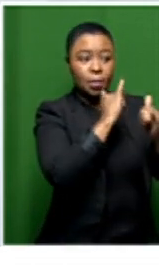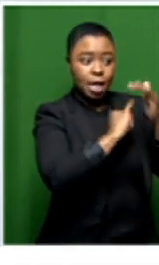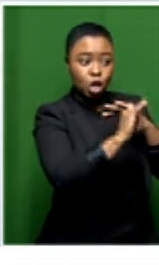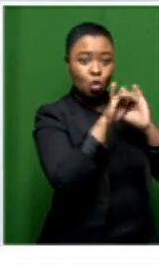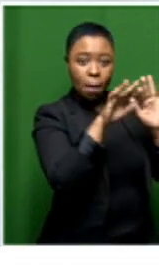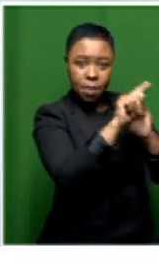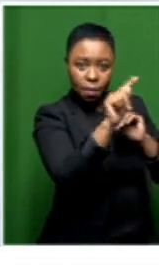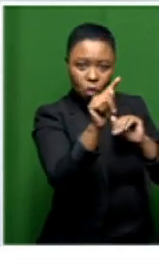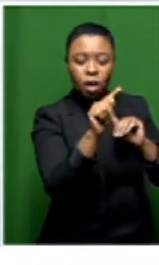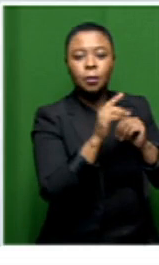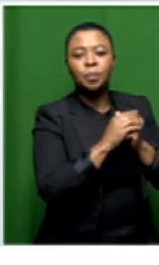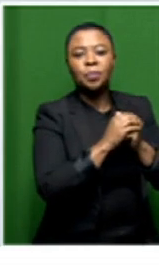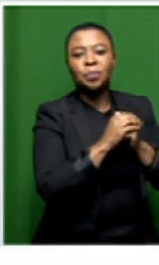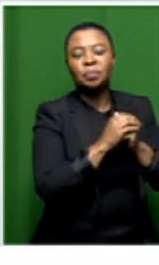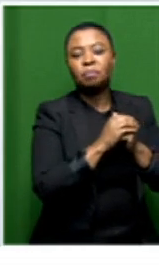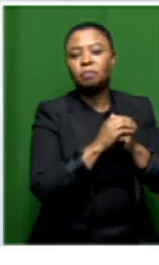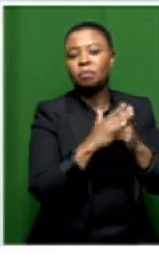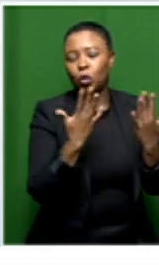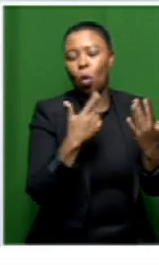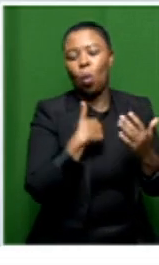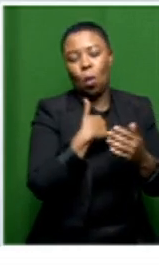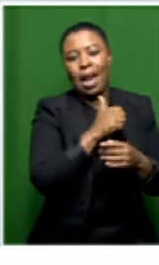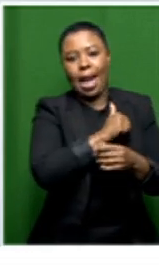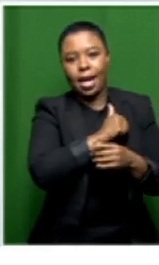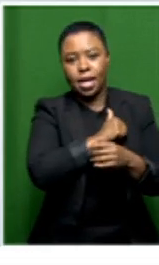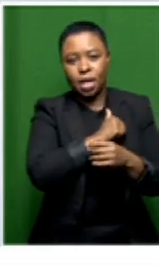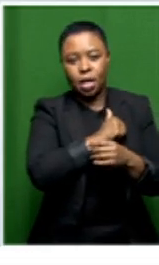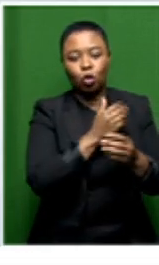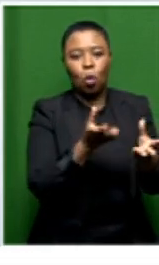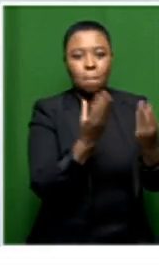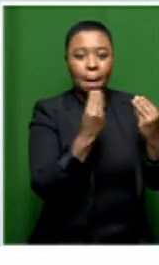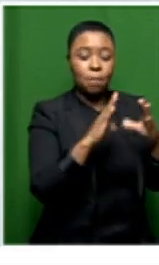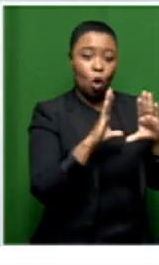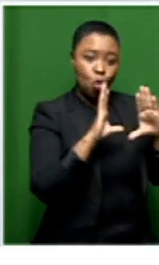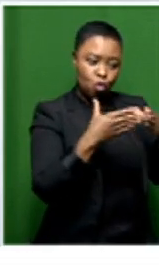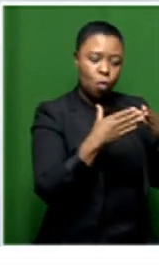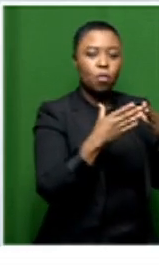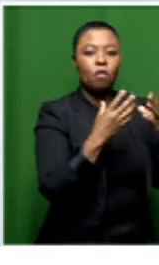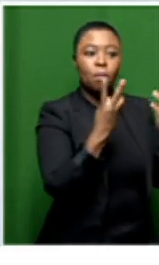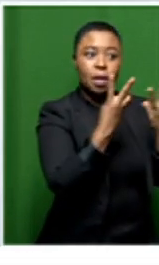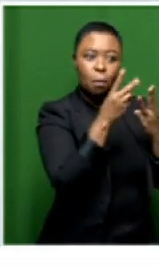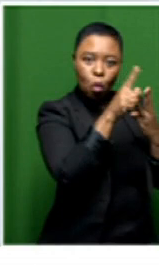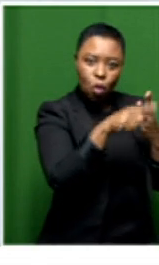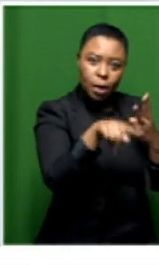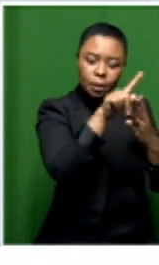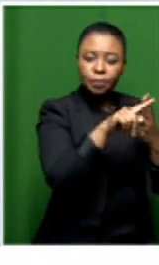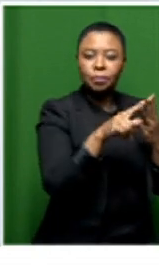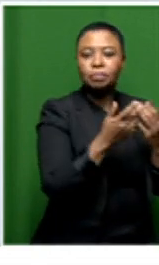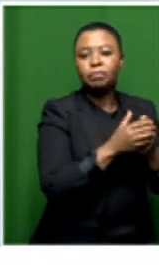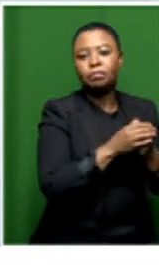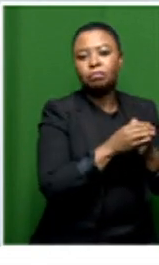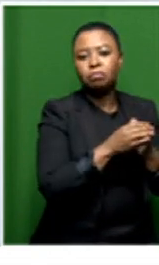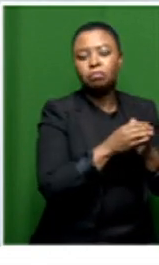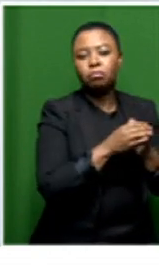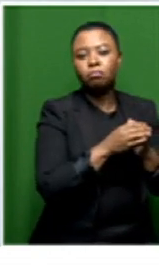were um very very lucky to to have a group of uh individuals from the just the the